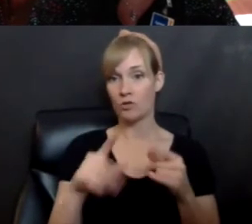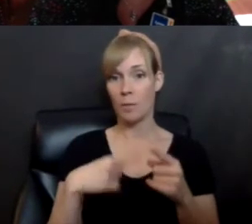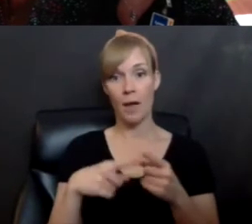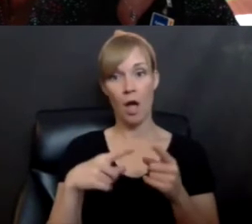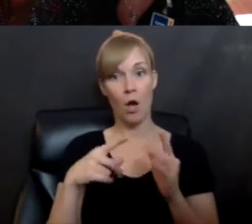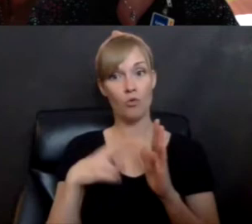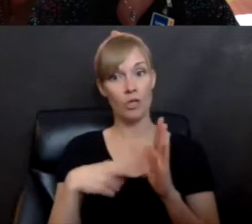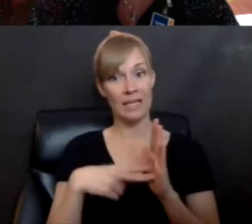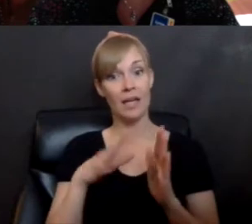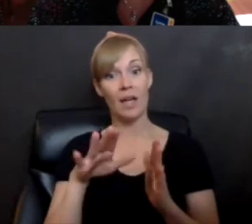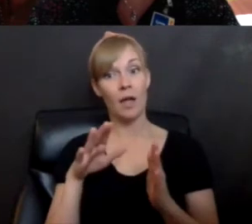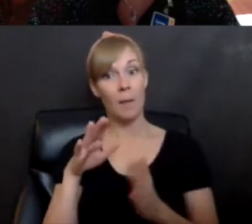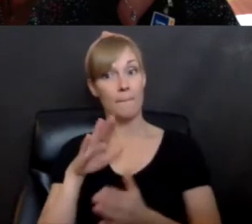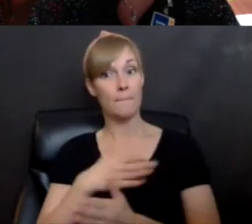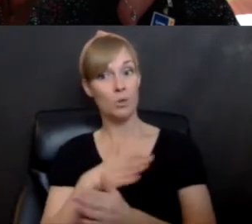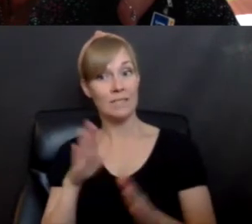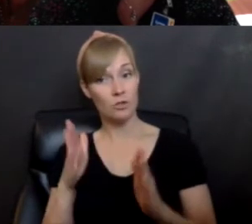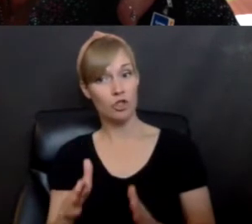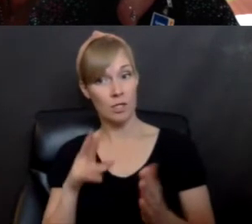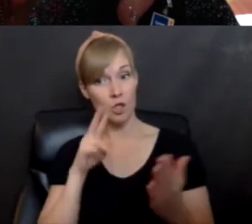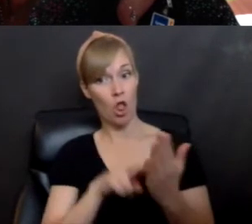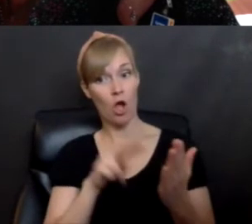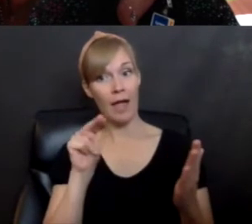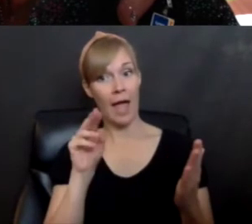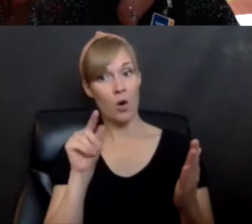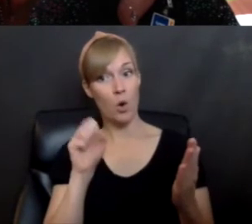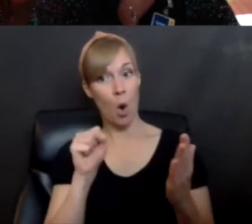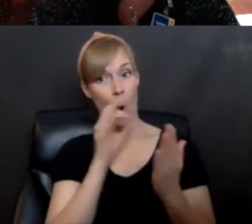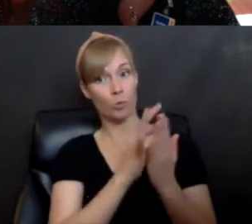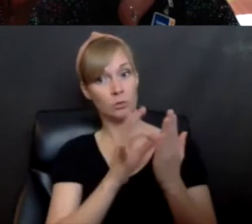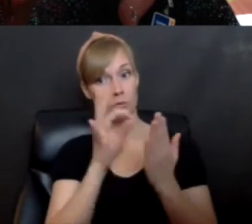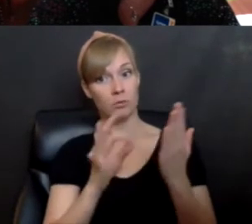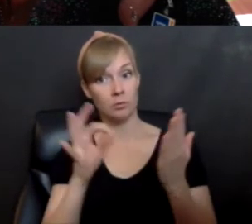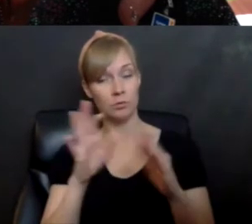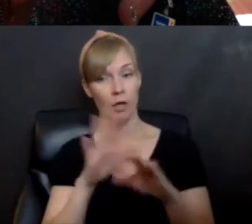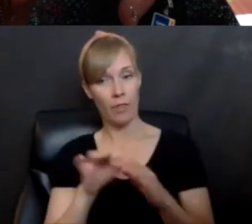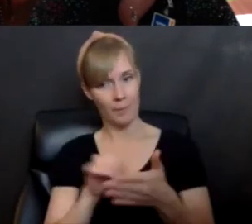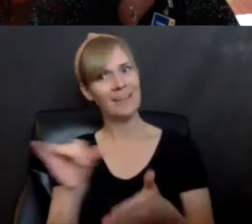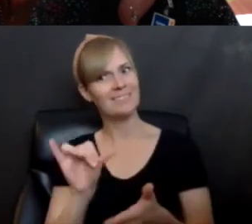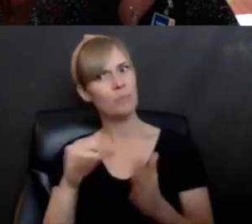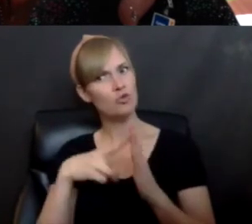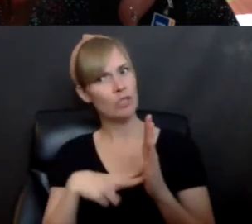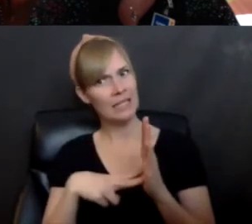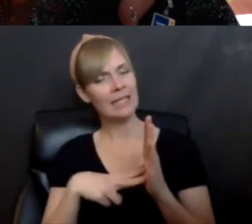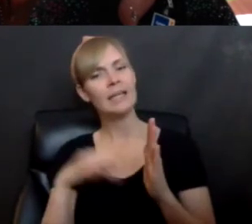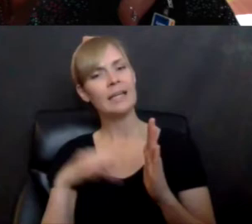look at notes on a page and they're doing the same thing. They're reading in the same way that a Lego